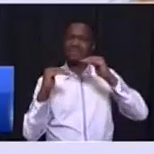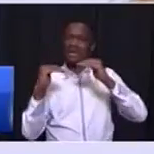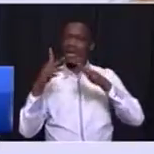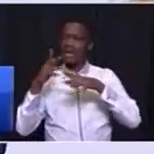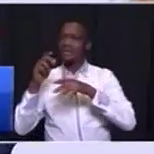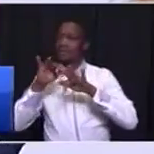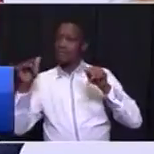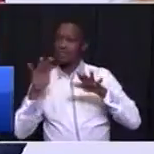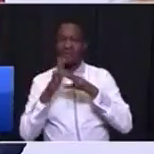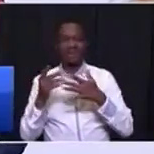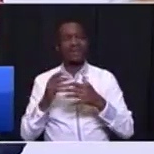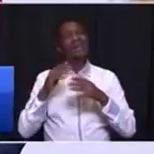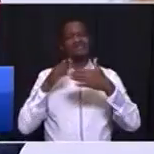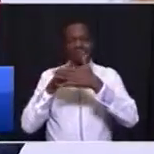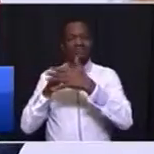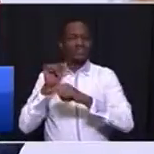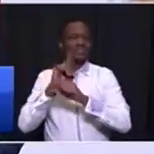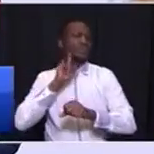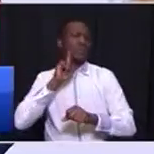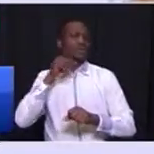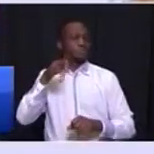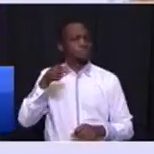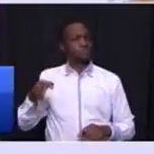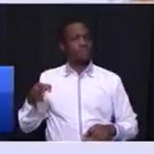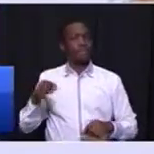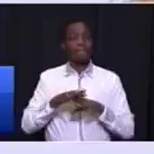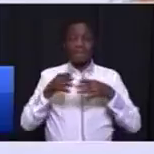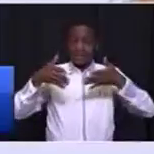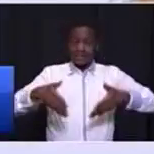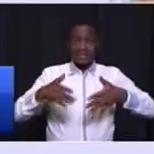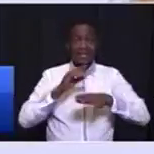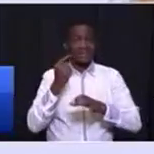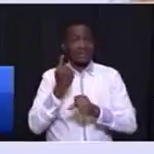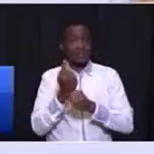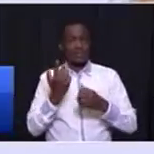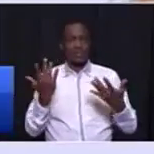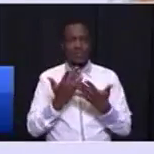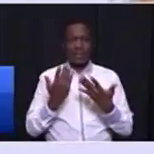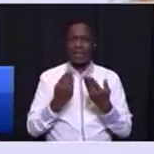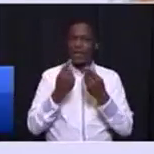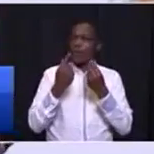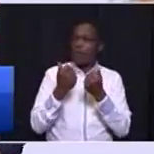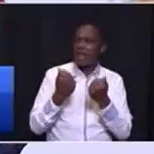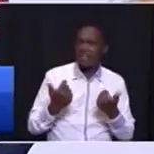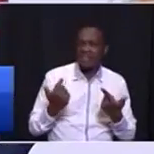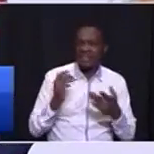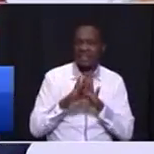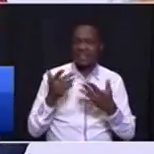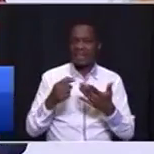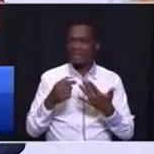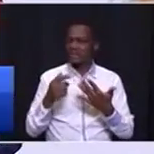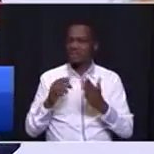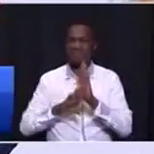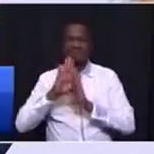are a stubborn feature of. It is here in Kauteng where wealth and opulence